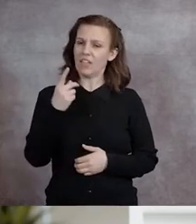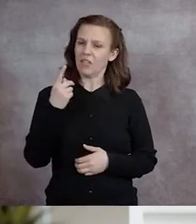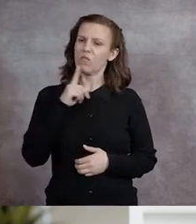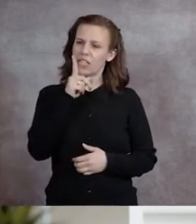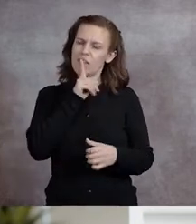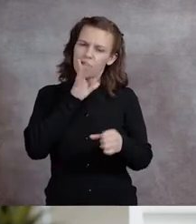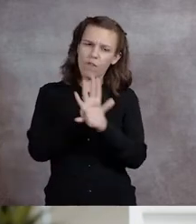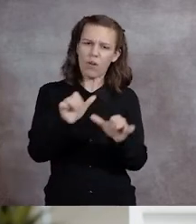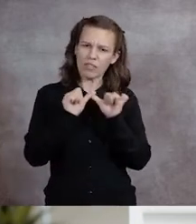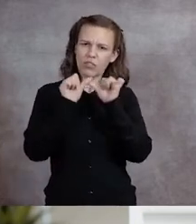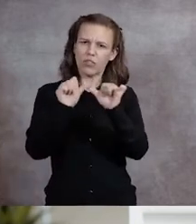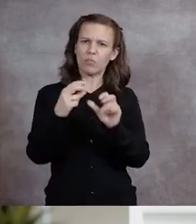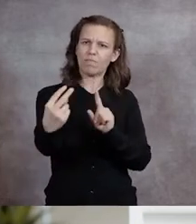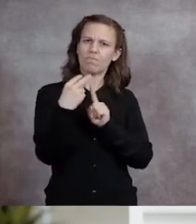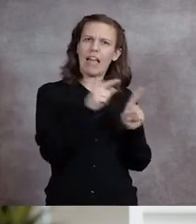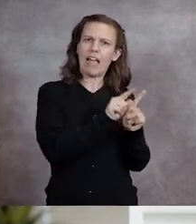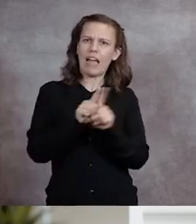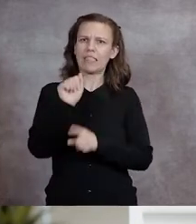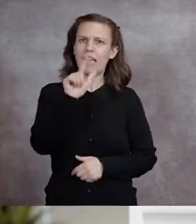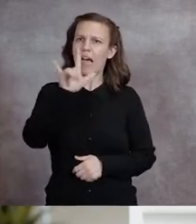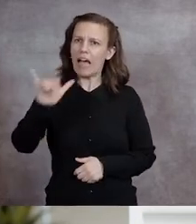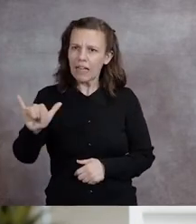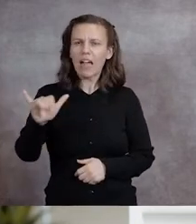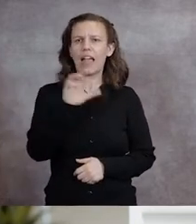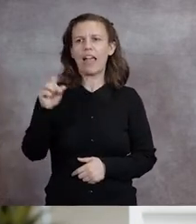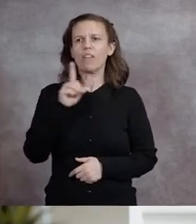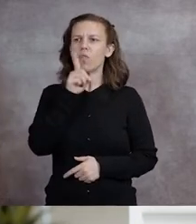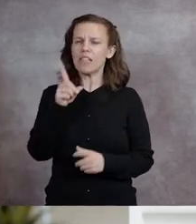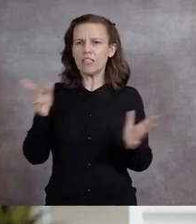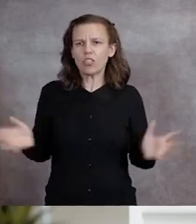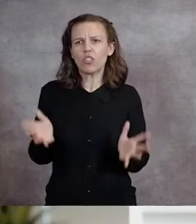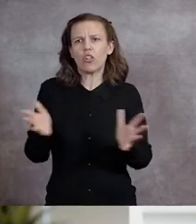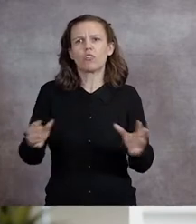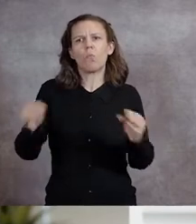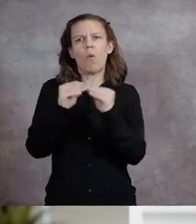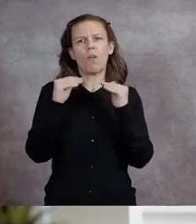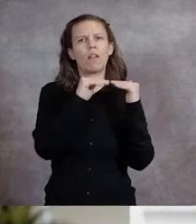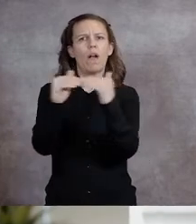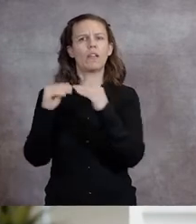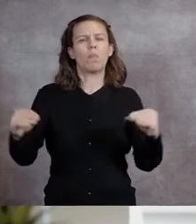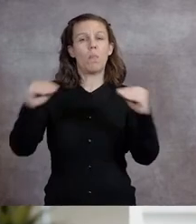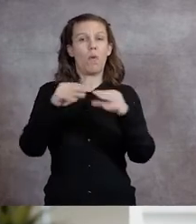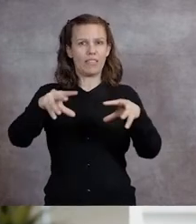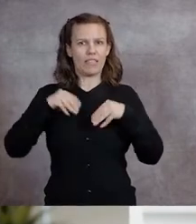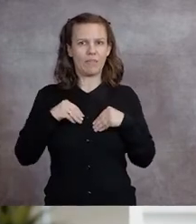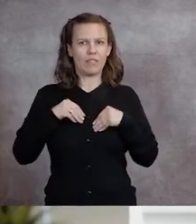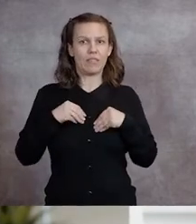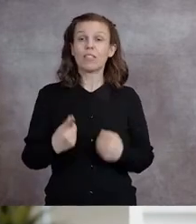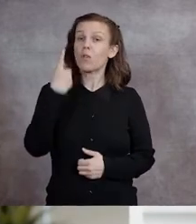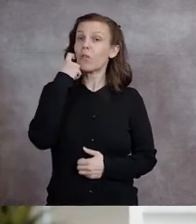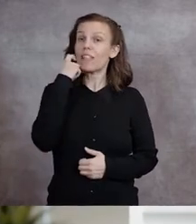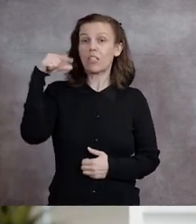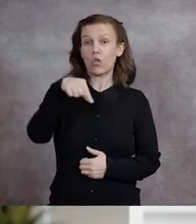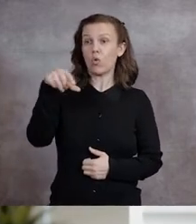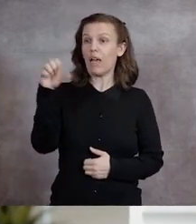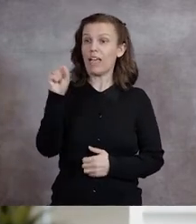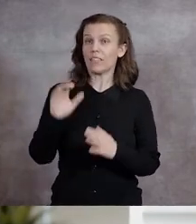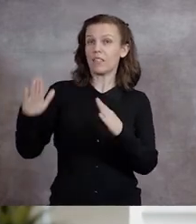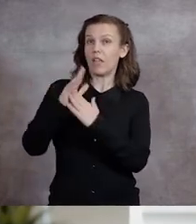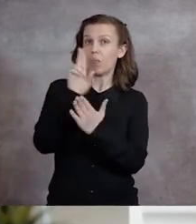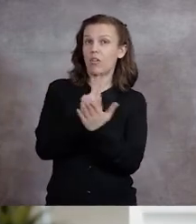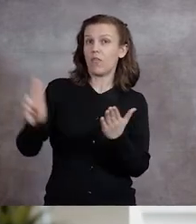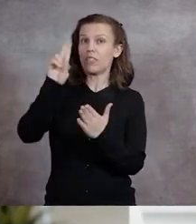and to advancing the cause of equality and acceptance. The most recent QS top university rankings,